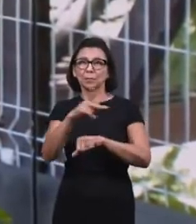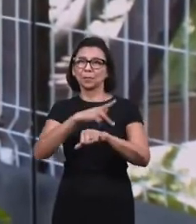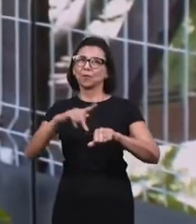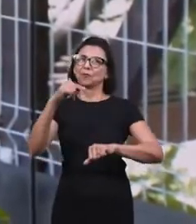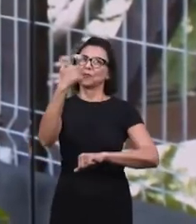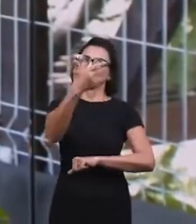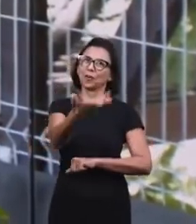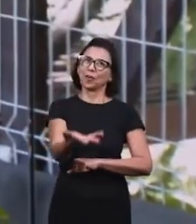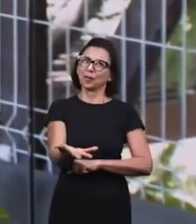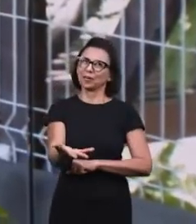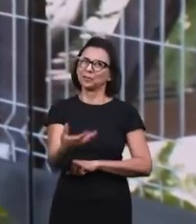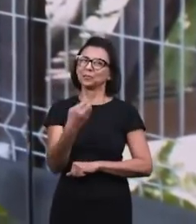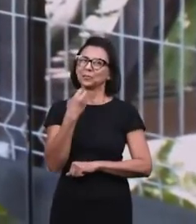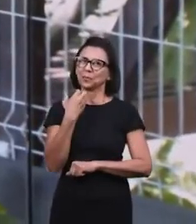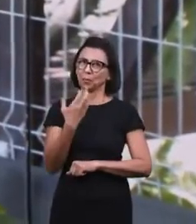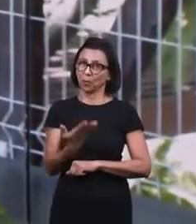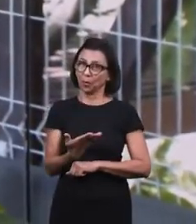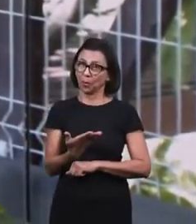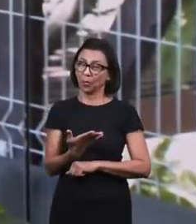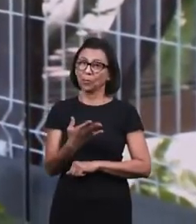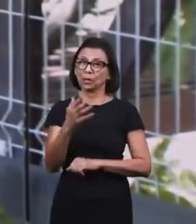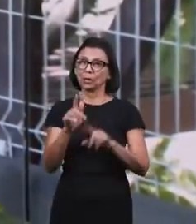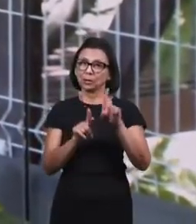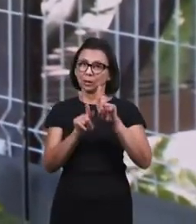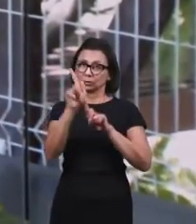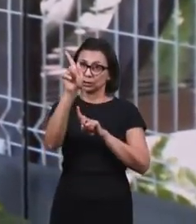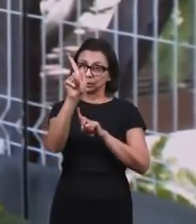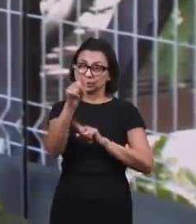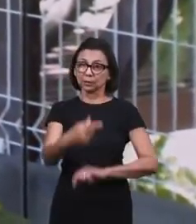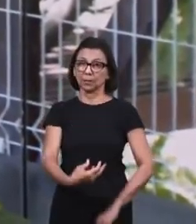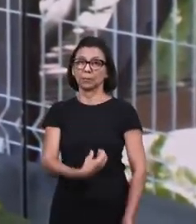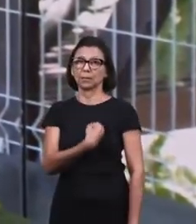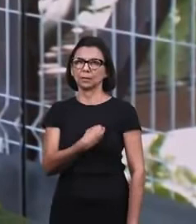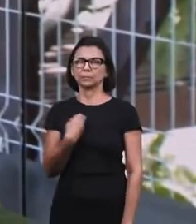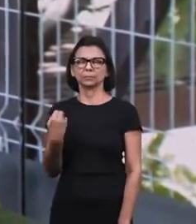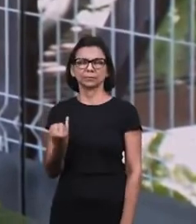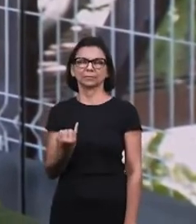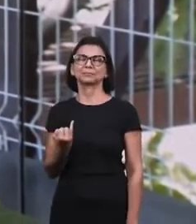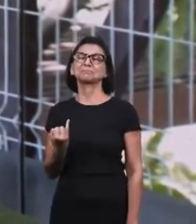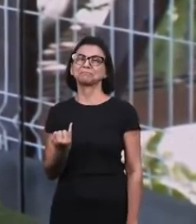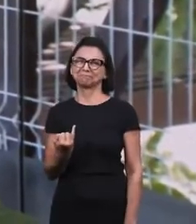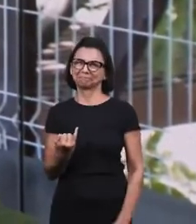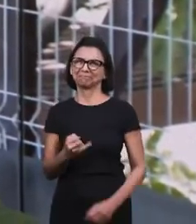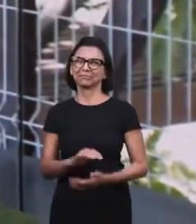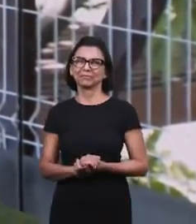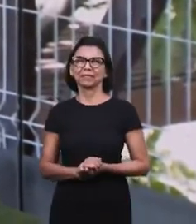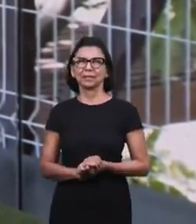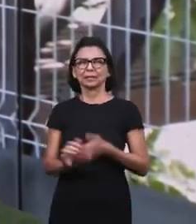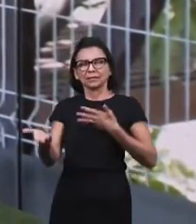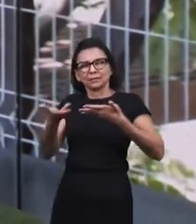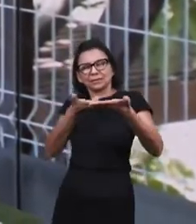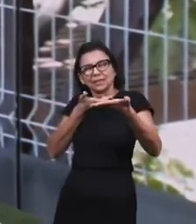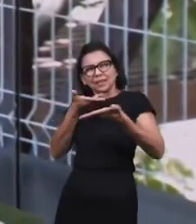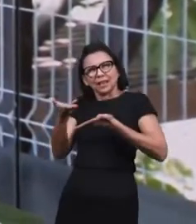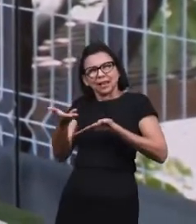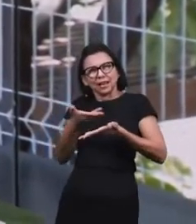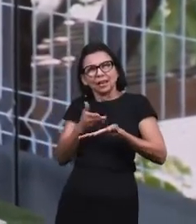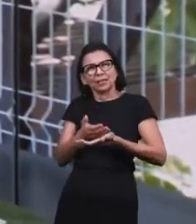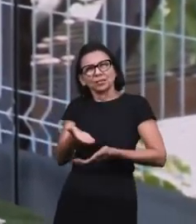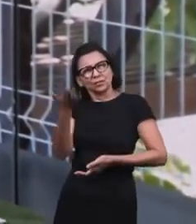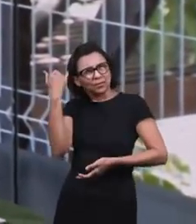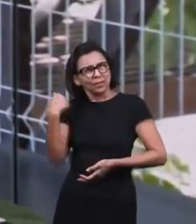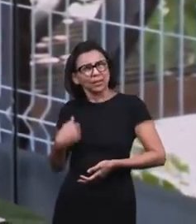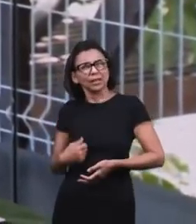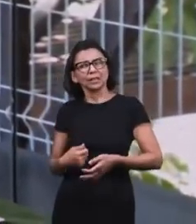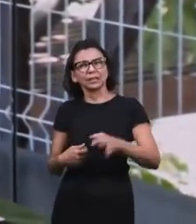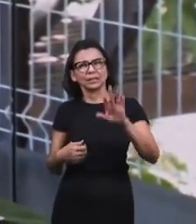your audience very happy and your participation is important to us interact with us point your